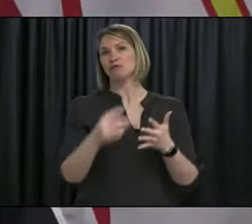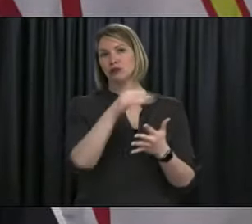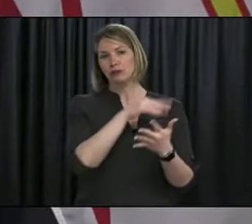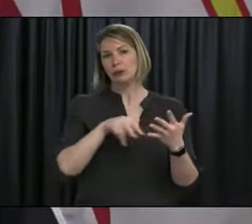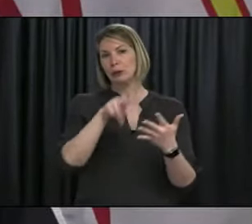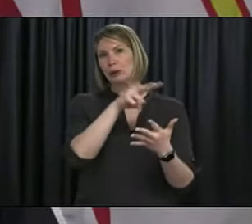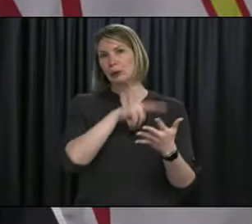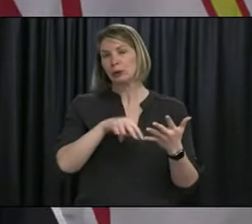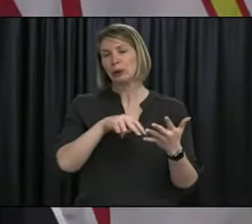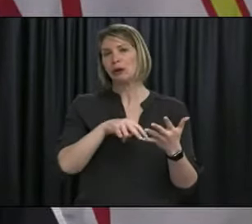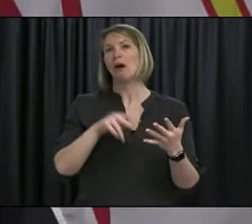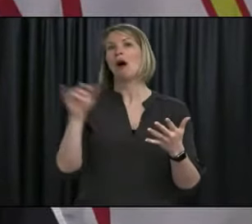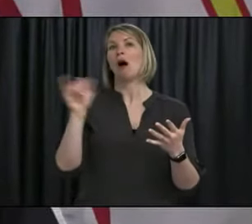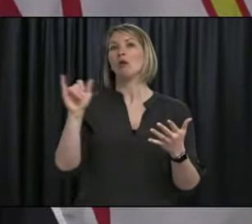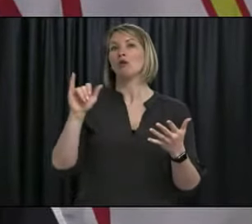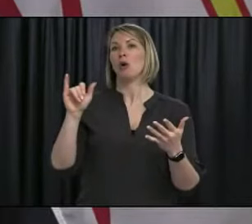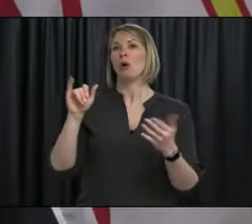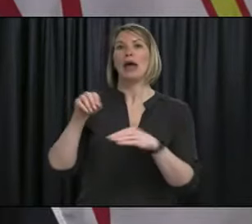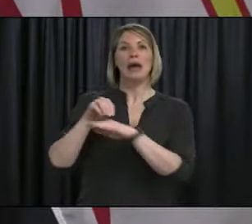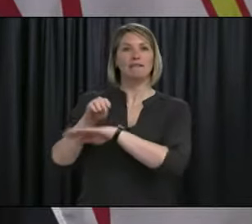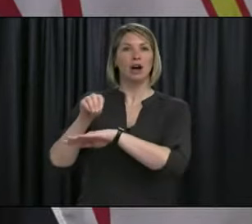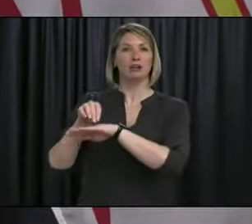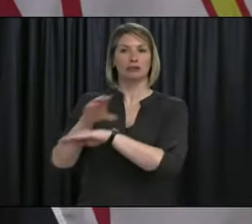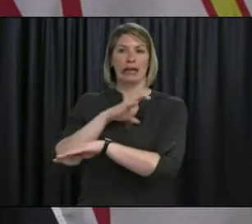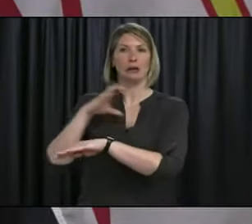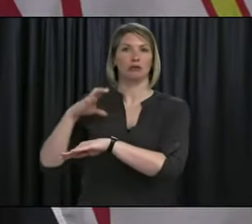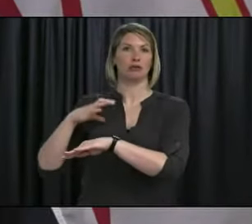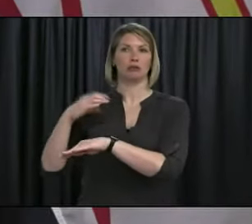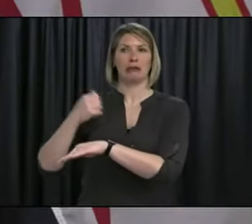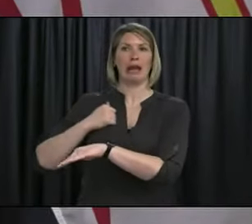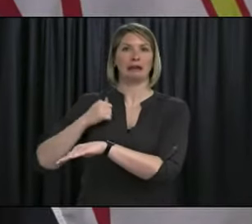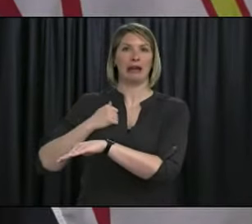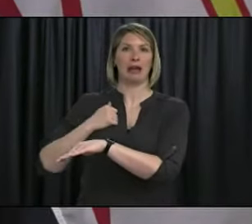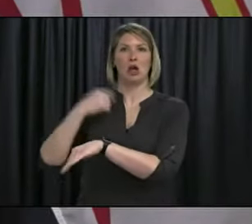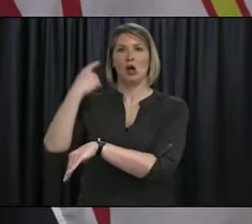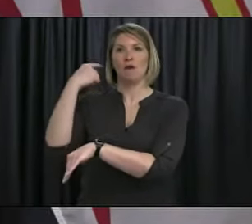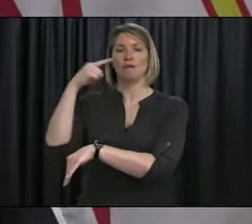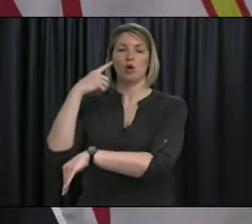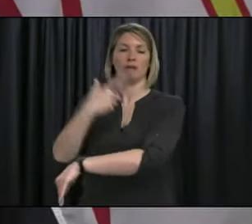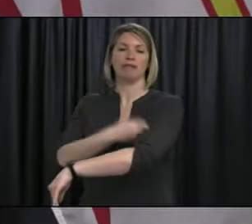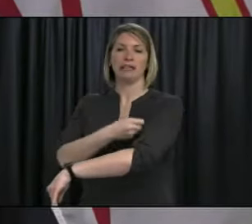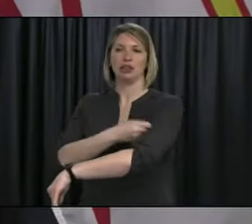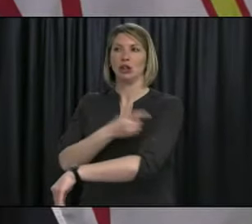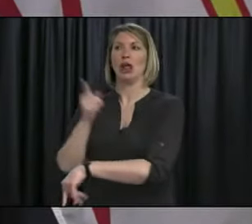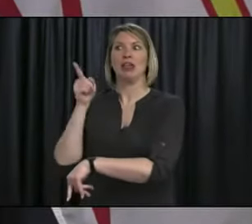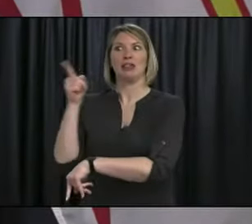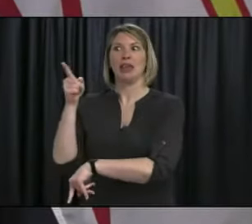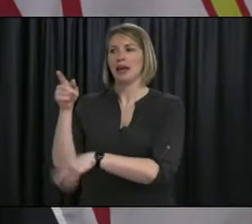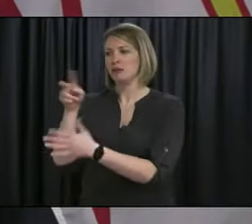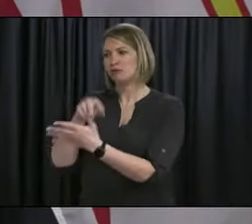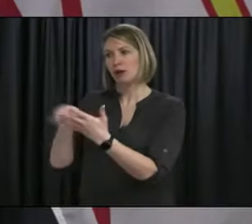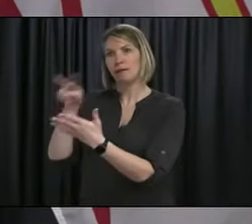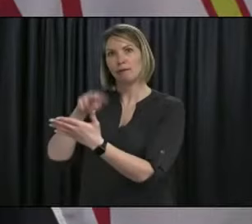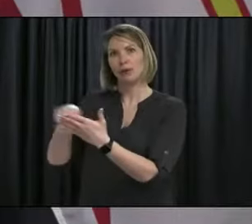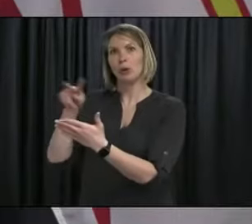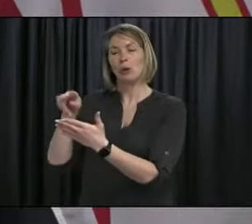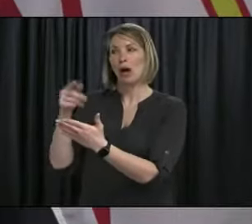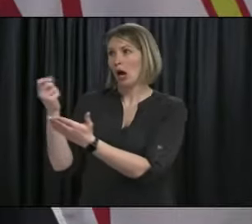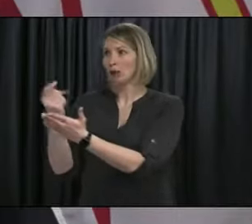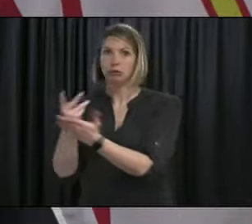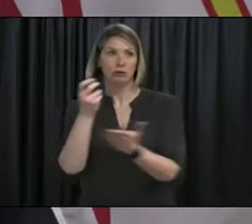committee on immunization has a chance to look at it, then we'll take, we'll take direction or their cues from them as to how best to use it.